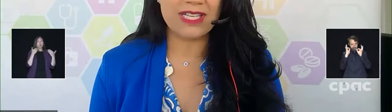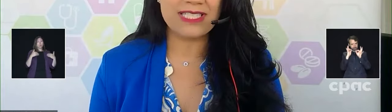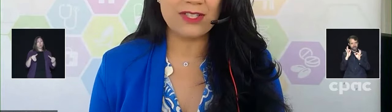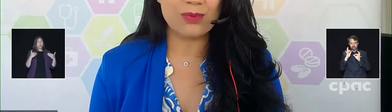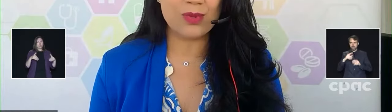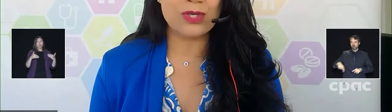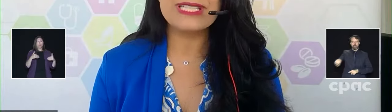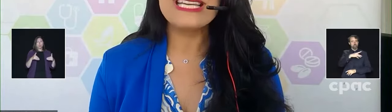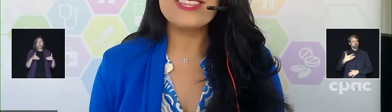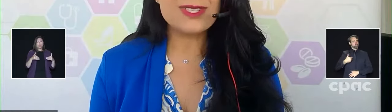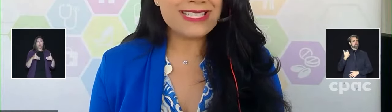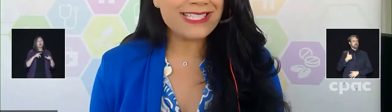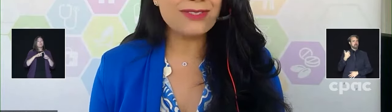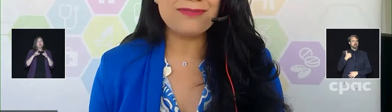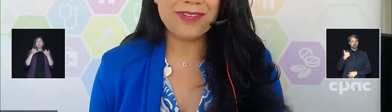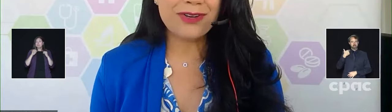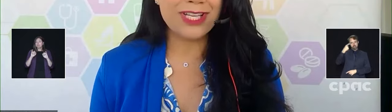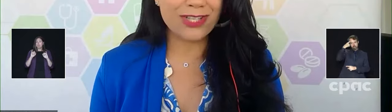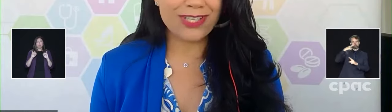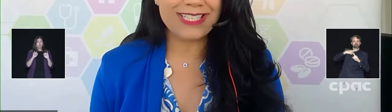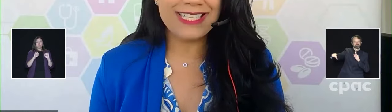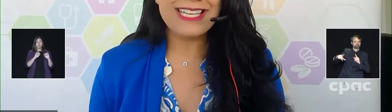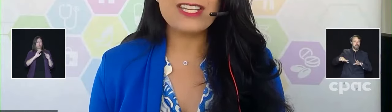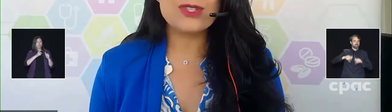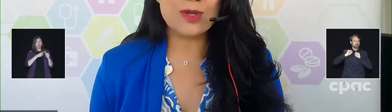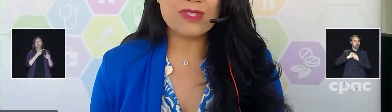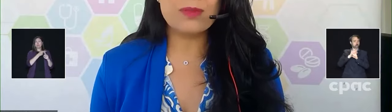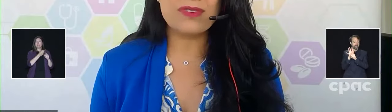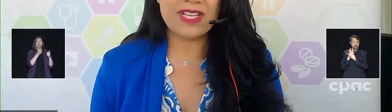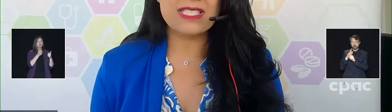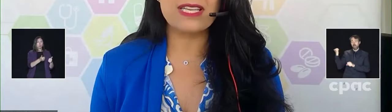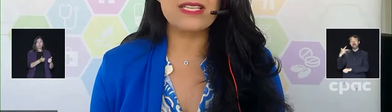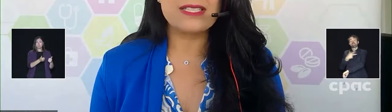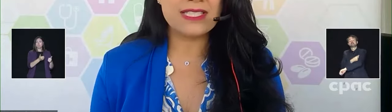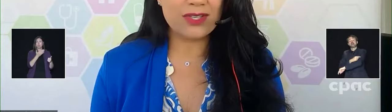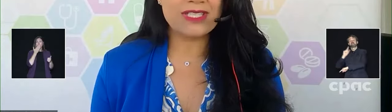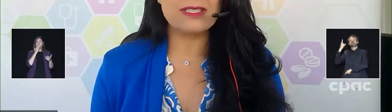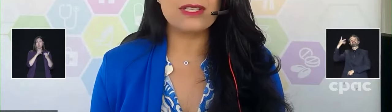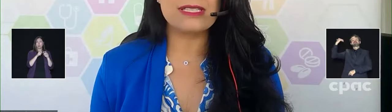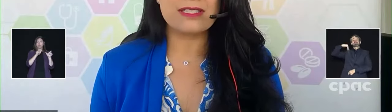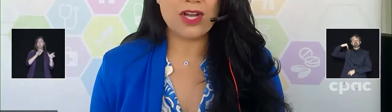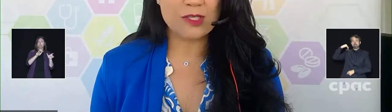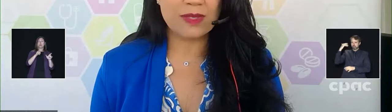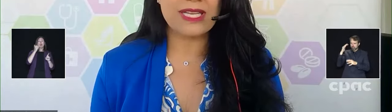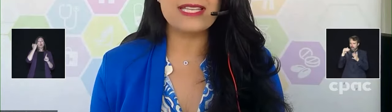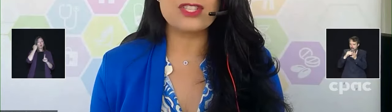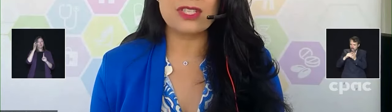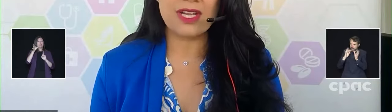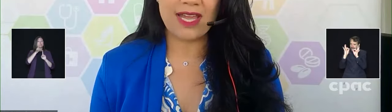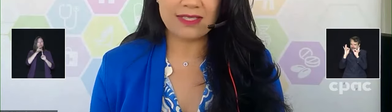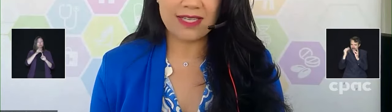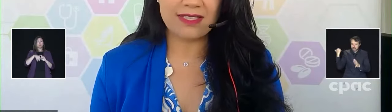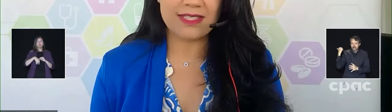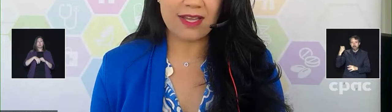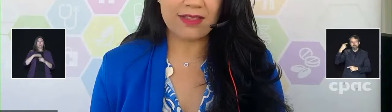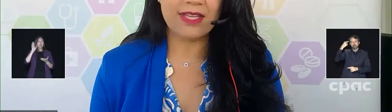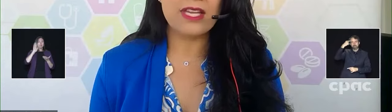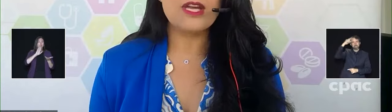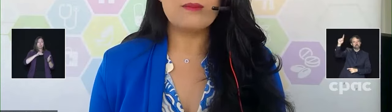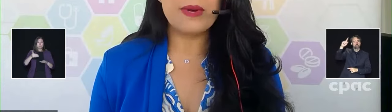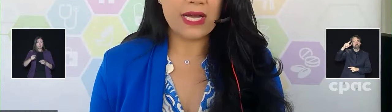-19 through the world. They're still very good in terms of preventing serious illness, hospitalization, and death.